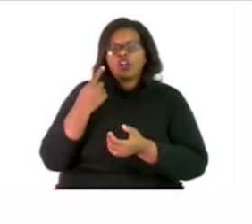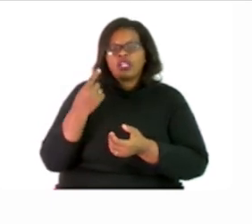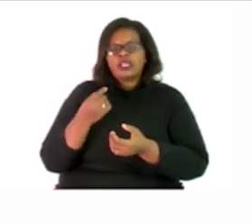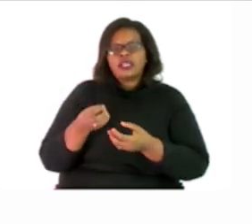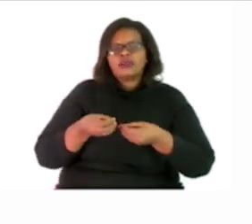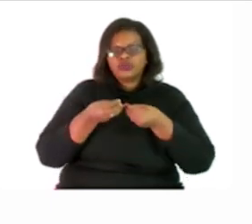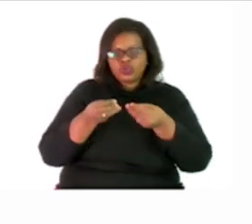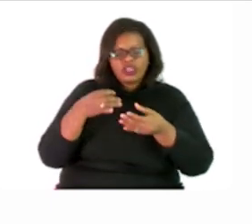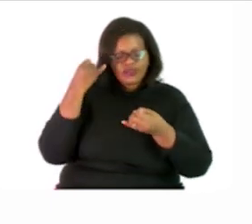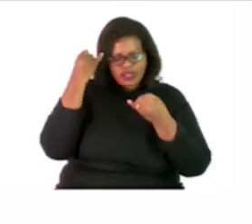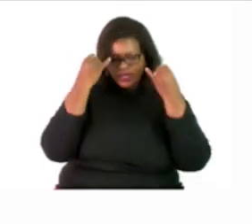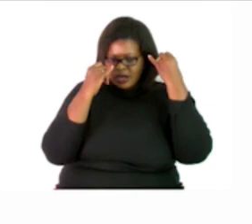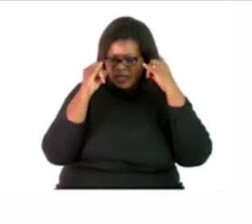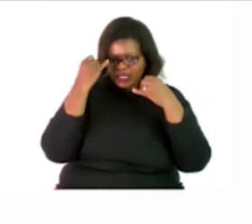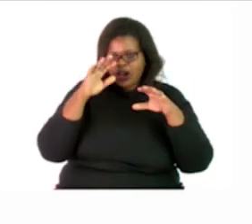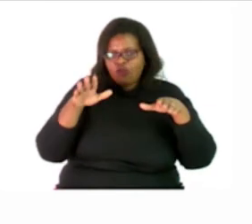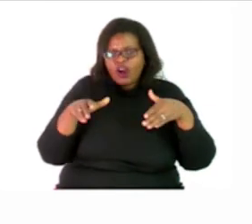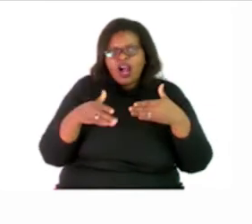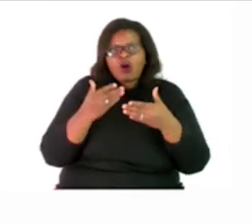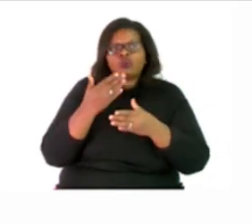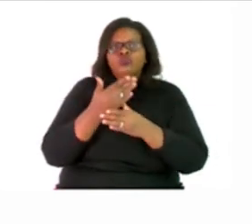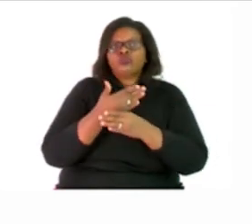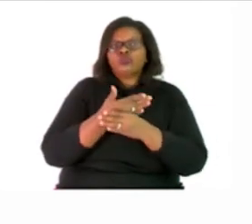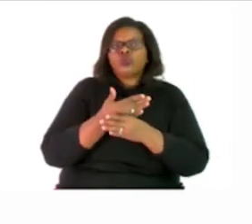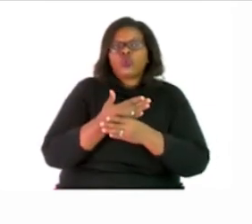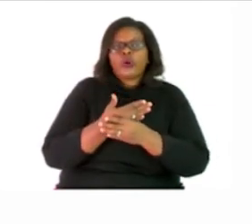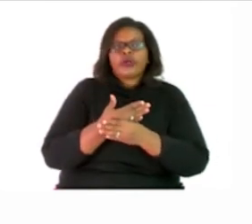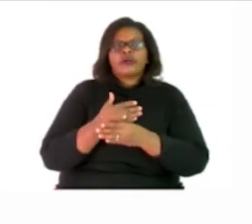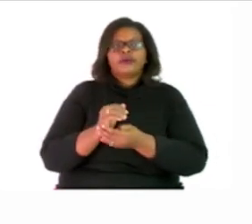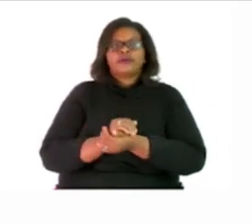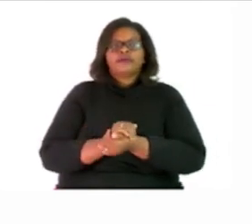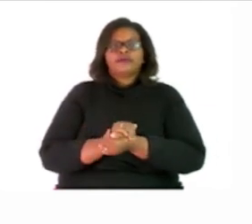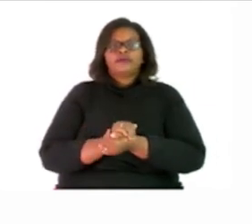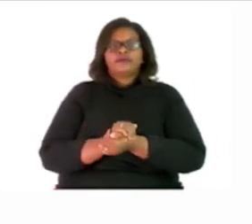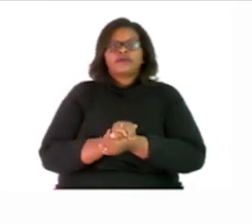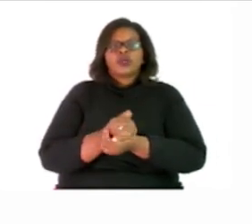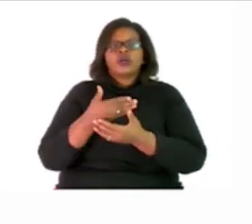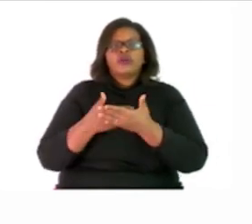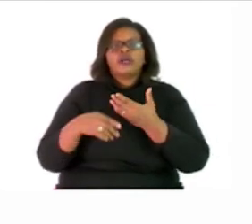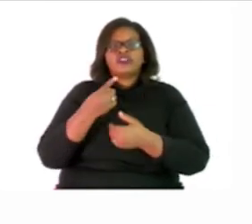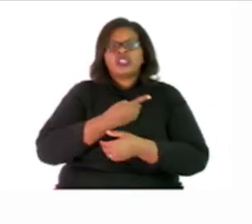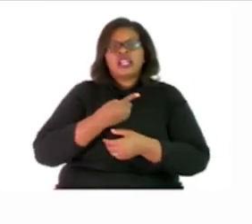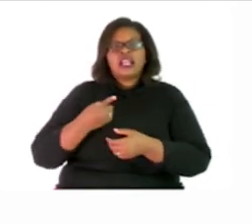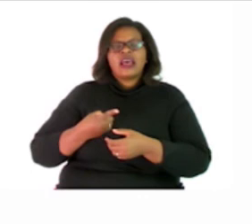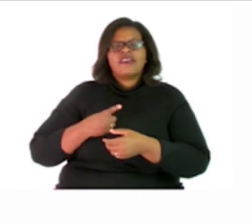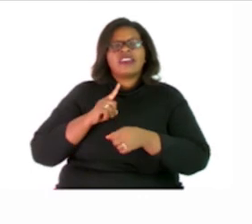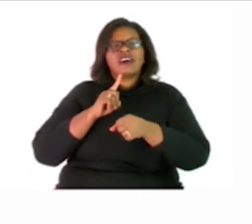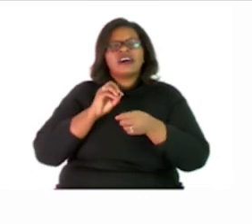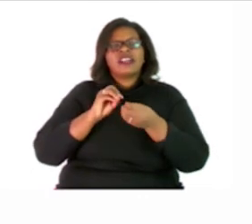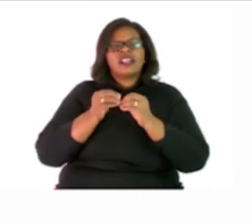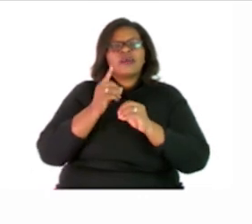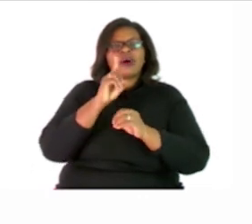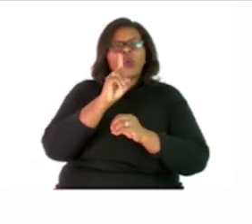you can do this So activity on page 11 on our booklet The first one is for you to